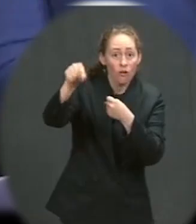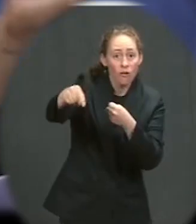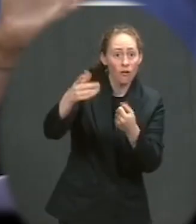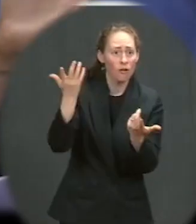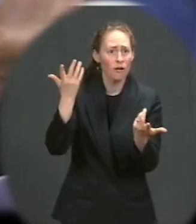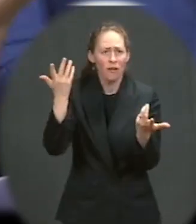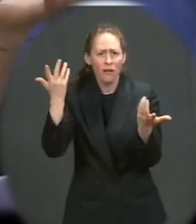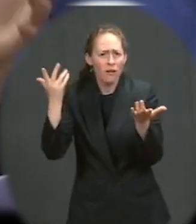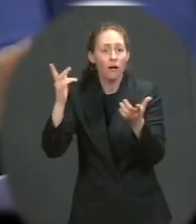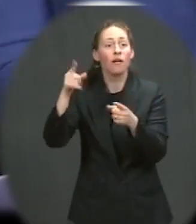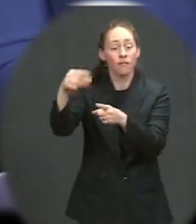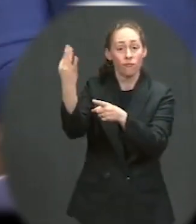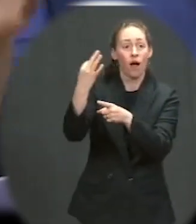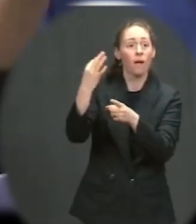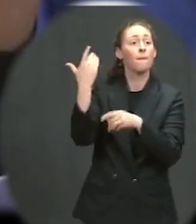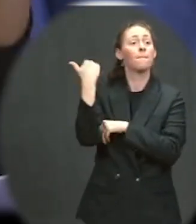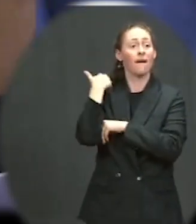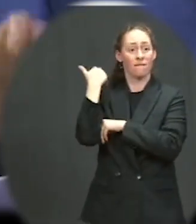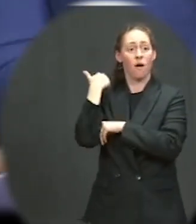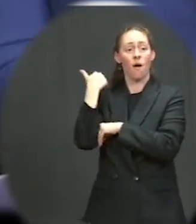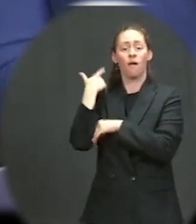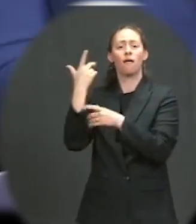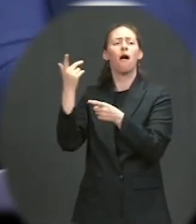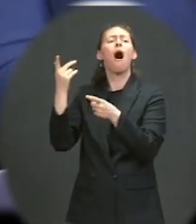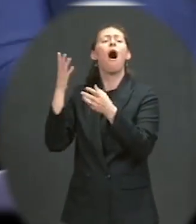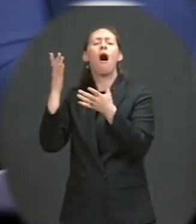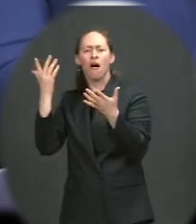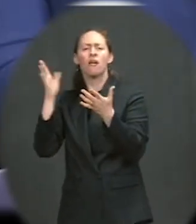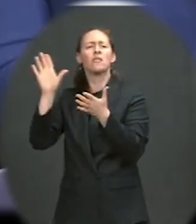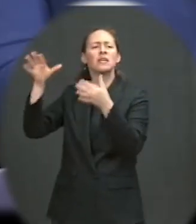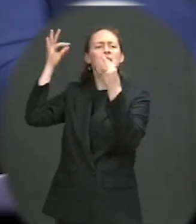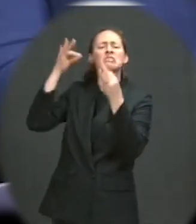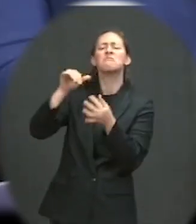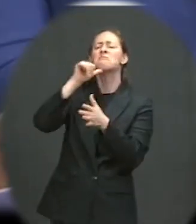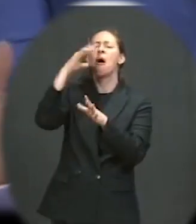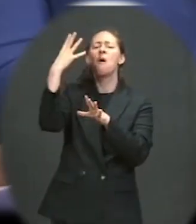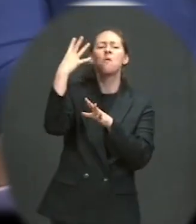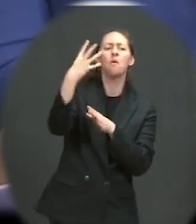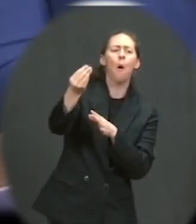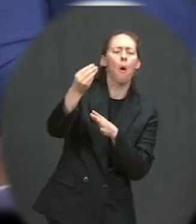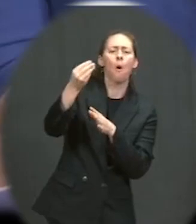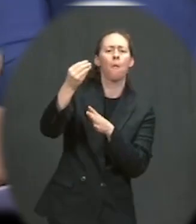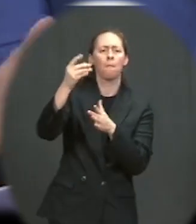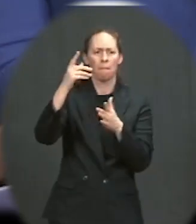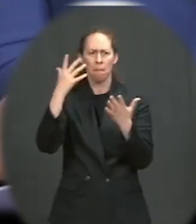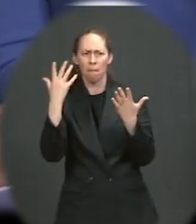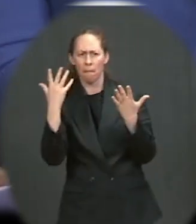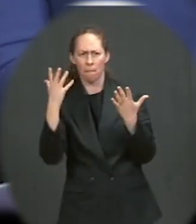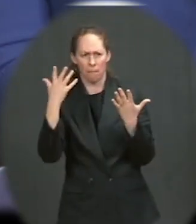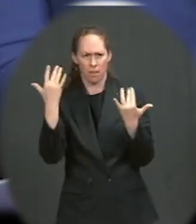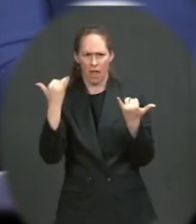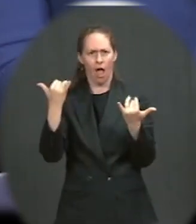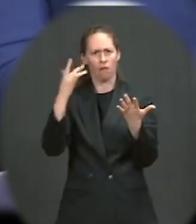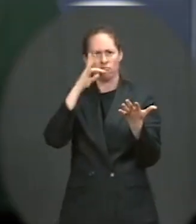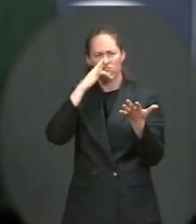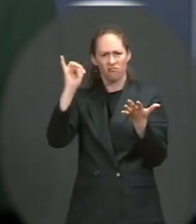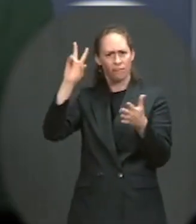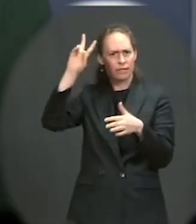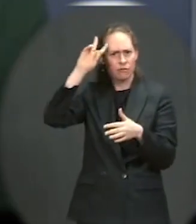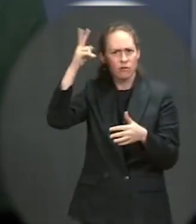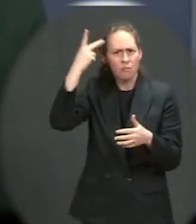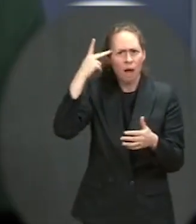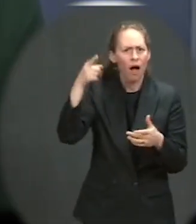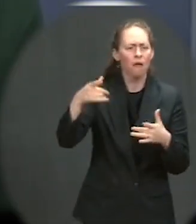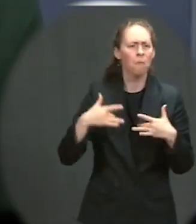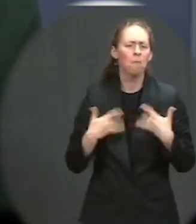visit the border by President Biden or Vice President Harris. So what's behind the sort of change, of course? Sure. First, I